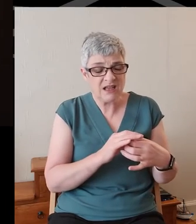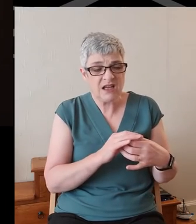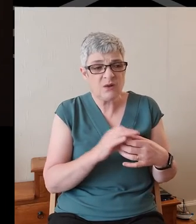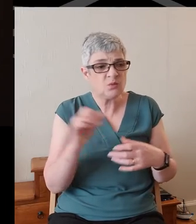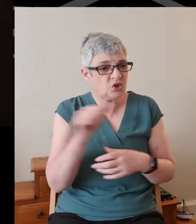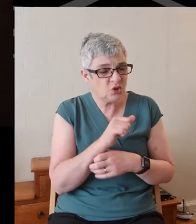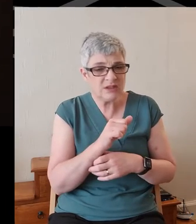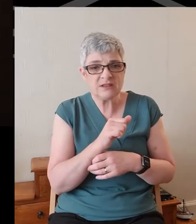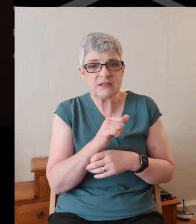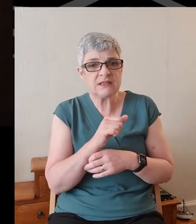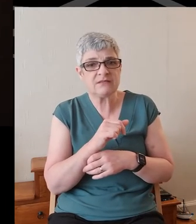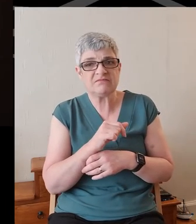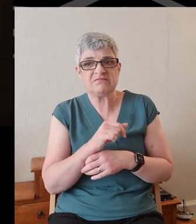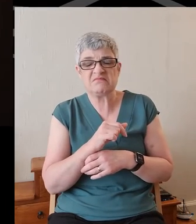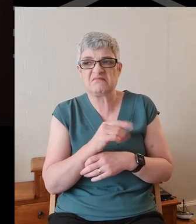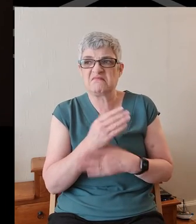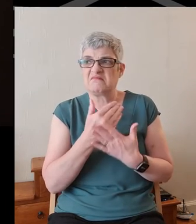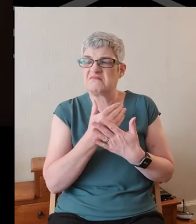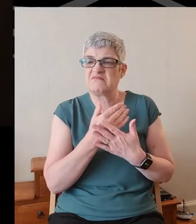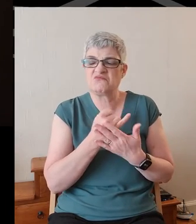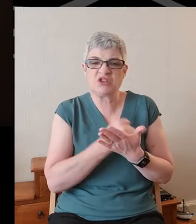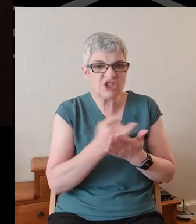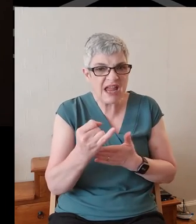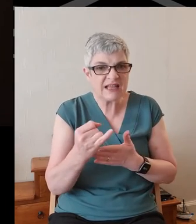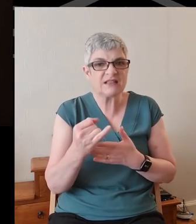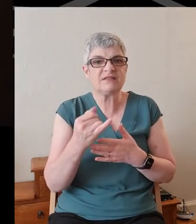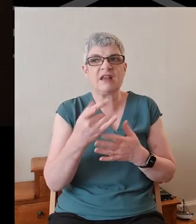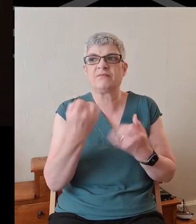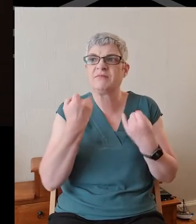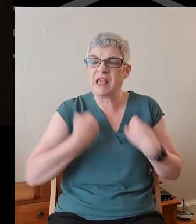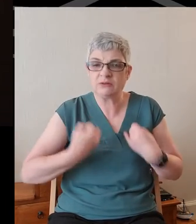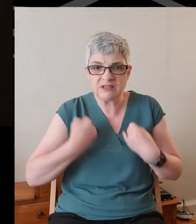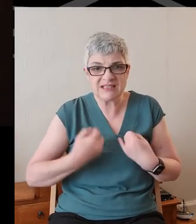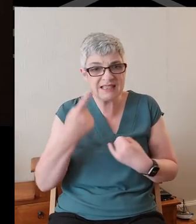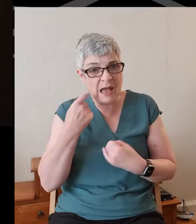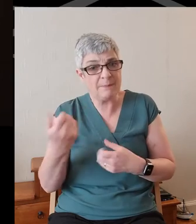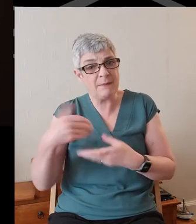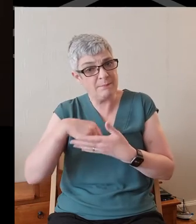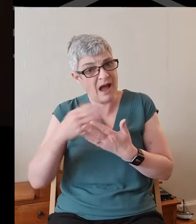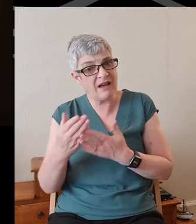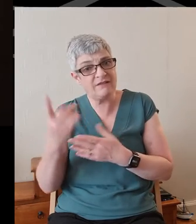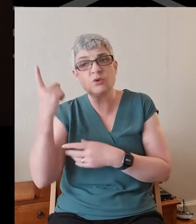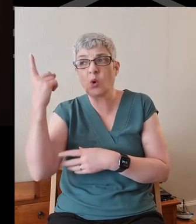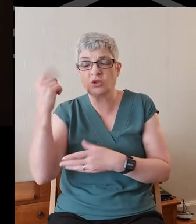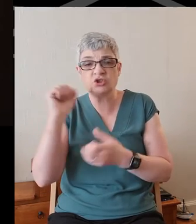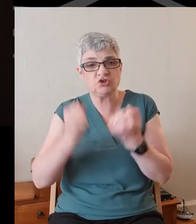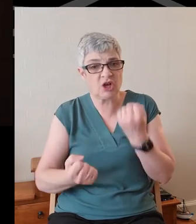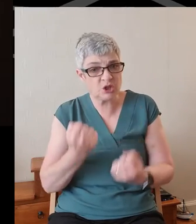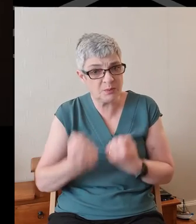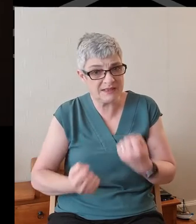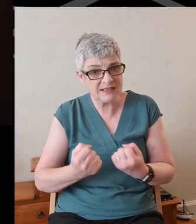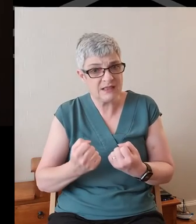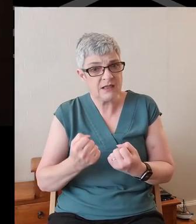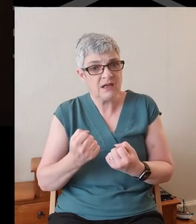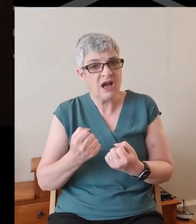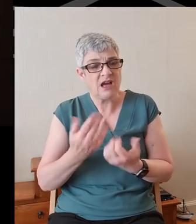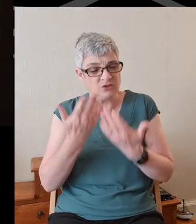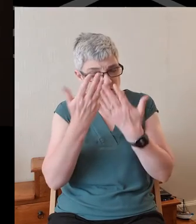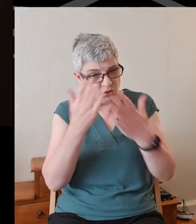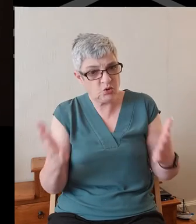should not rule out the possibility that illness can be part of God's judgment, a sign to us that all is not well